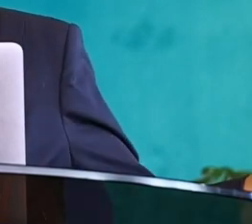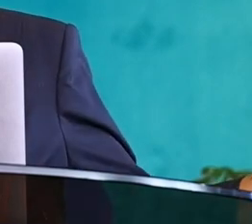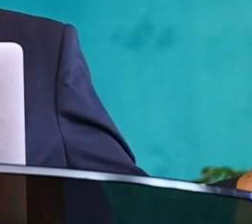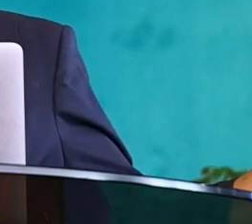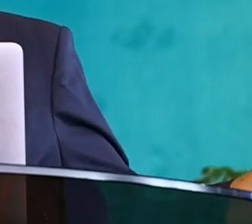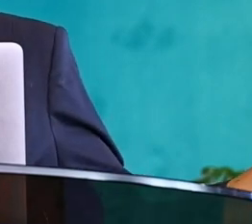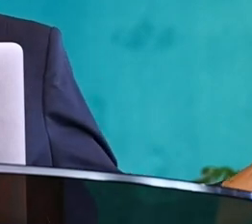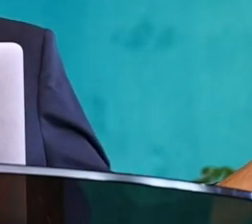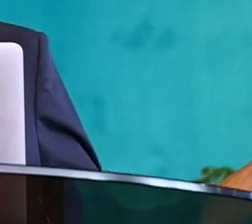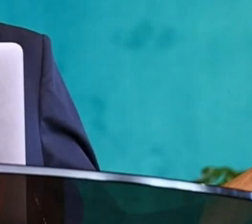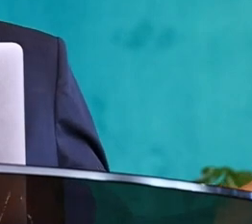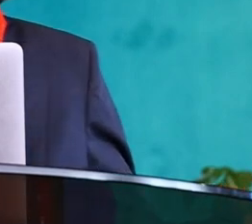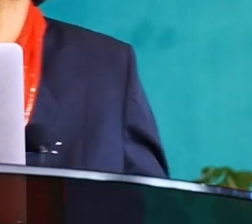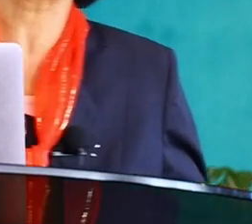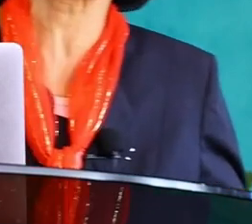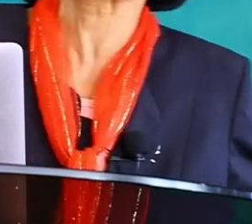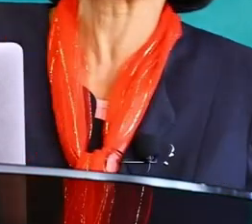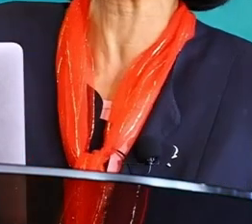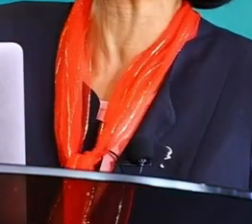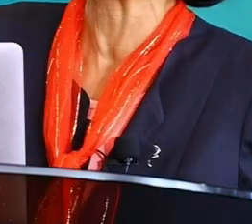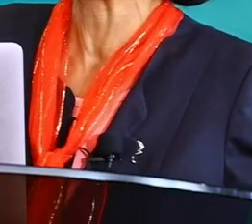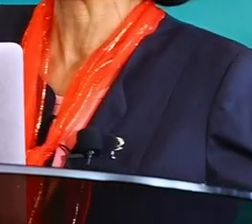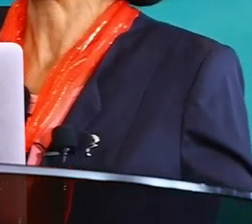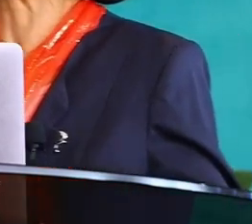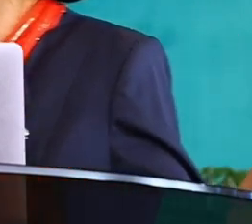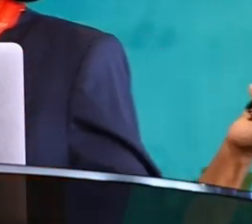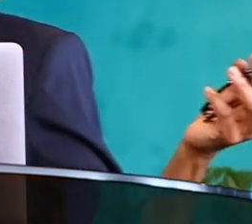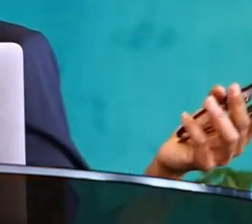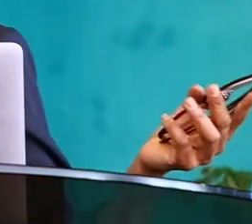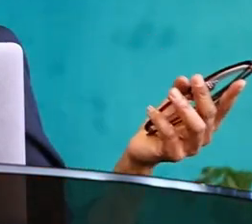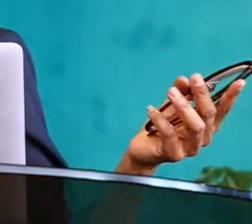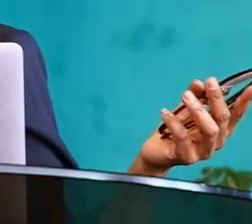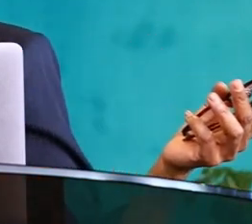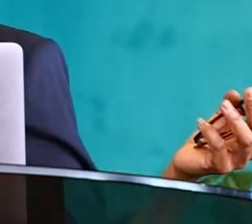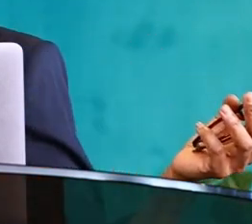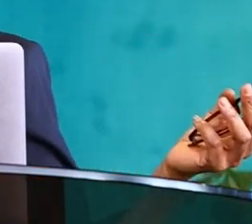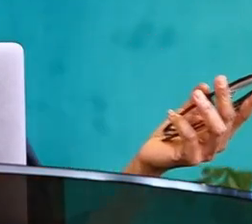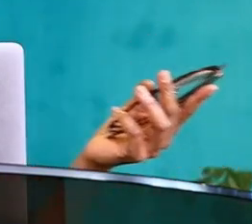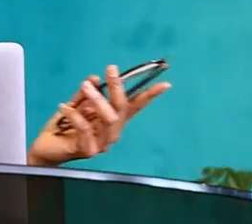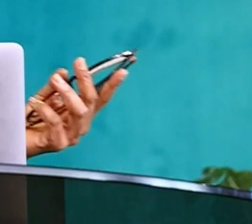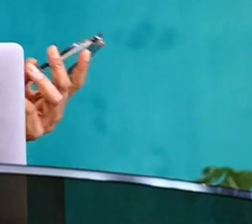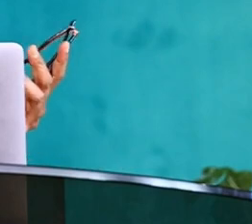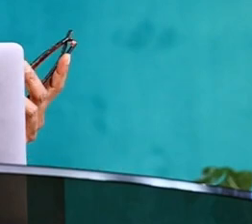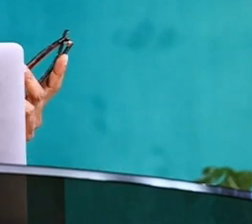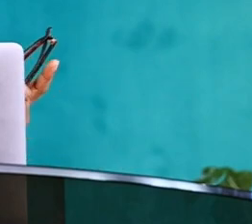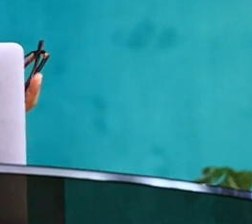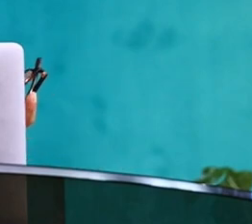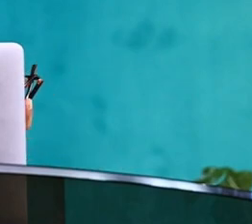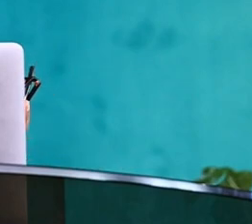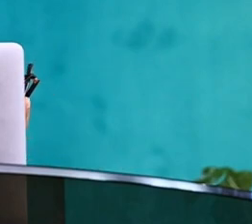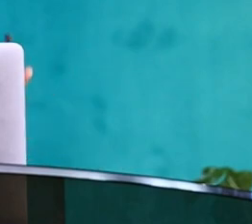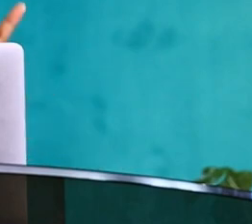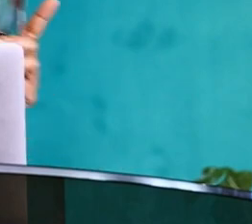wow we praise the Lord because whatever we do whatever we do